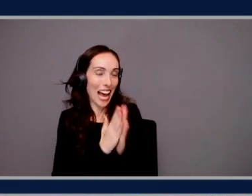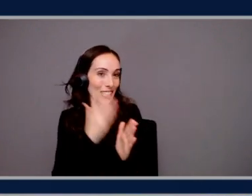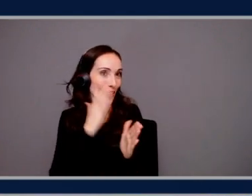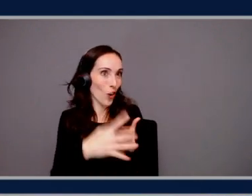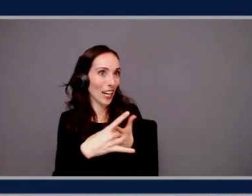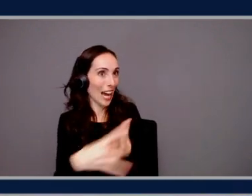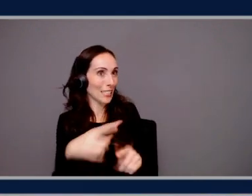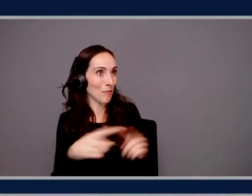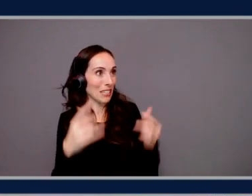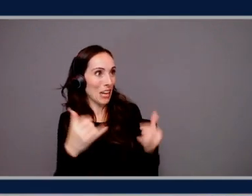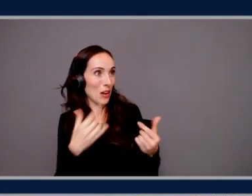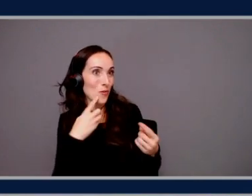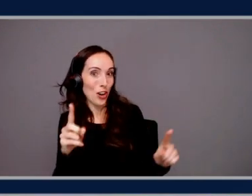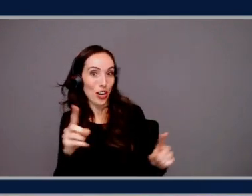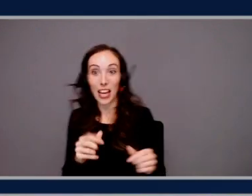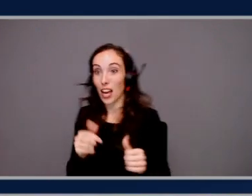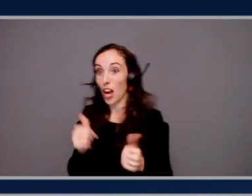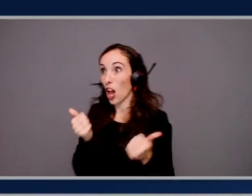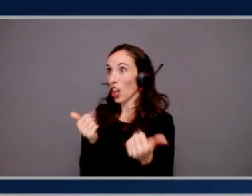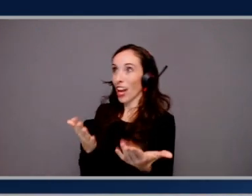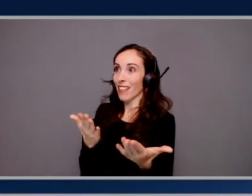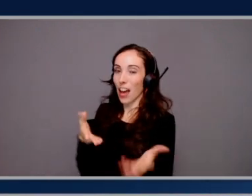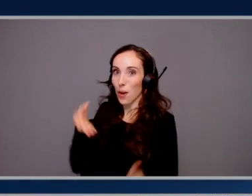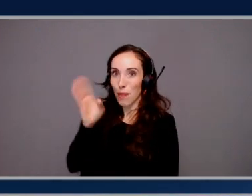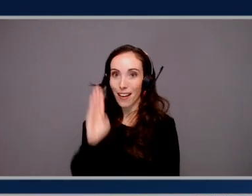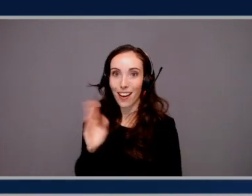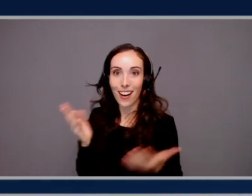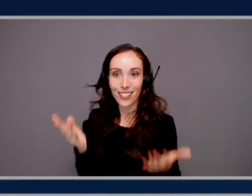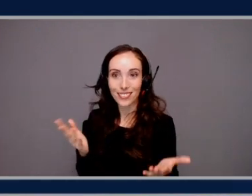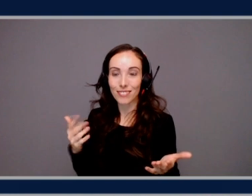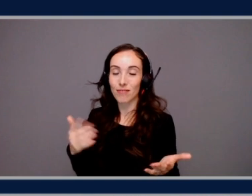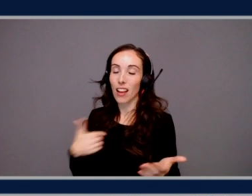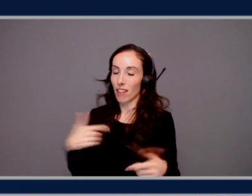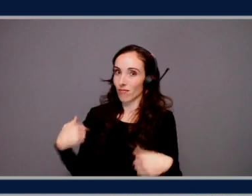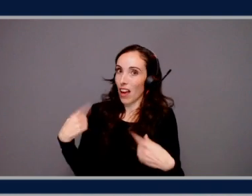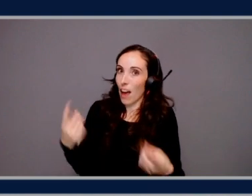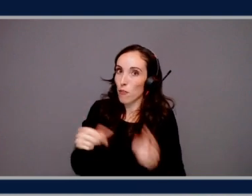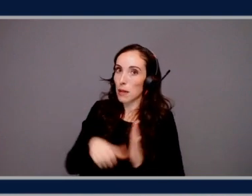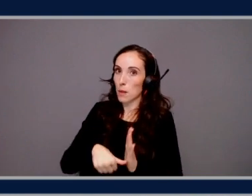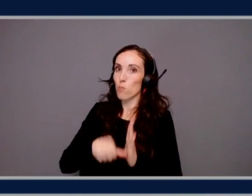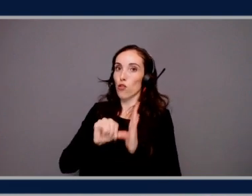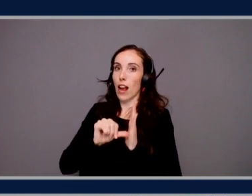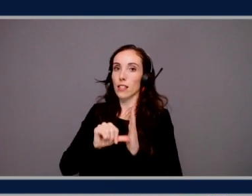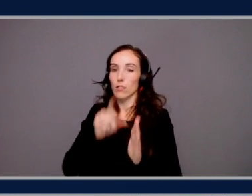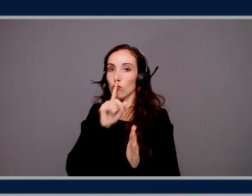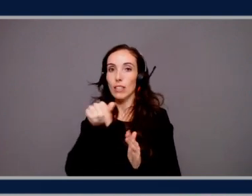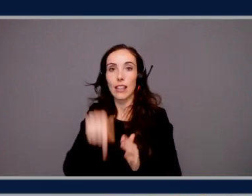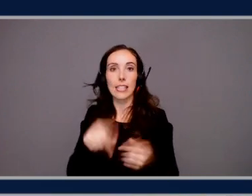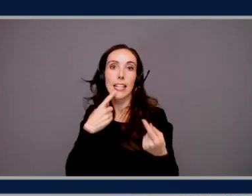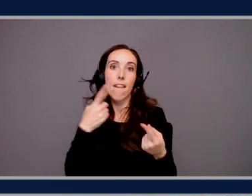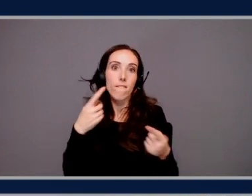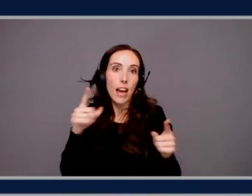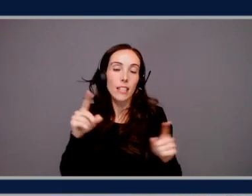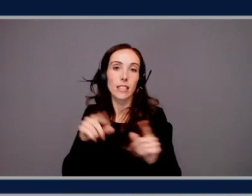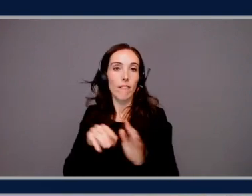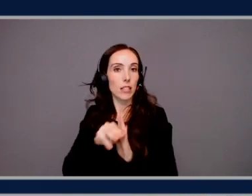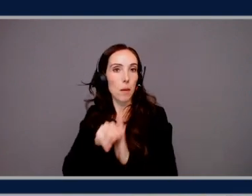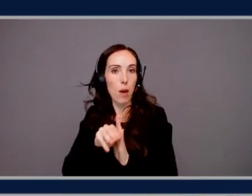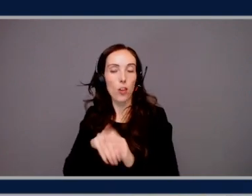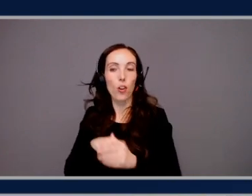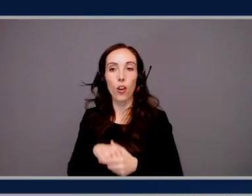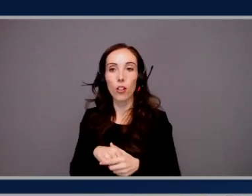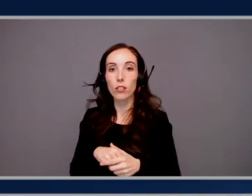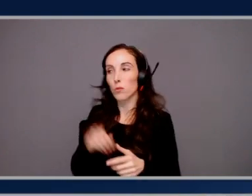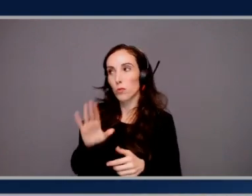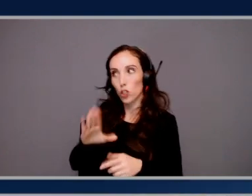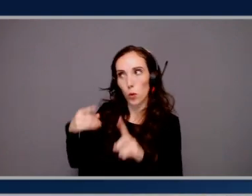working. how fast that thing is, man. Oh, my God. I've been very impressed in the last hour of how effective it has been as a model. But to your point about how do you